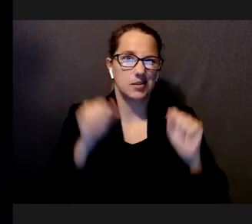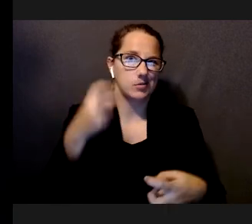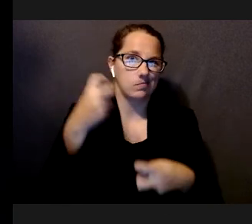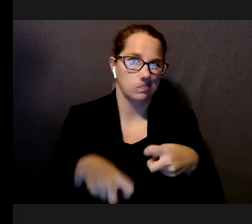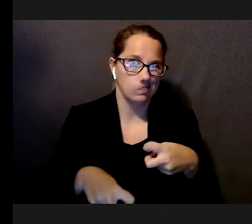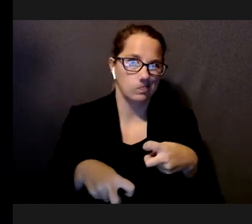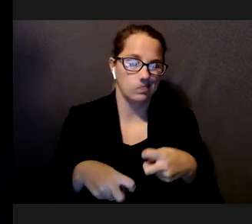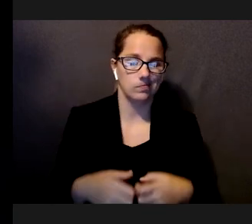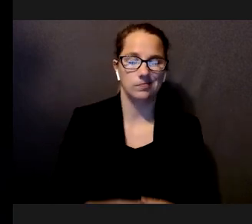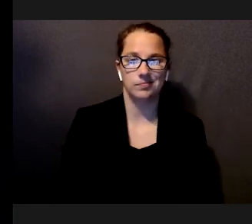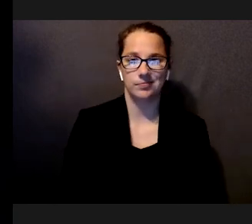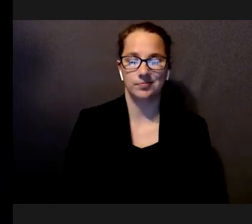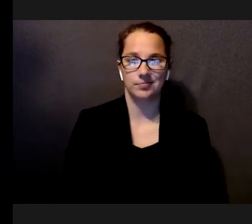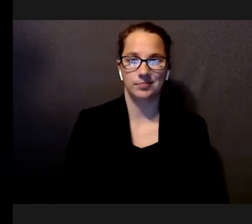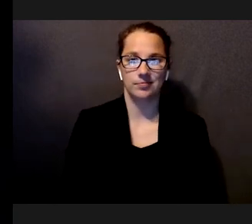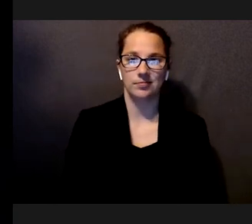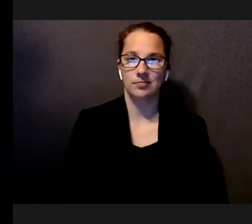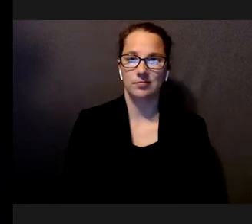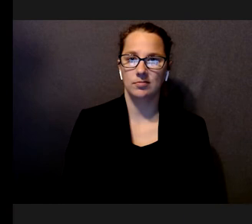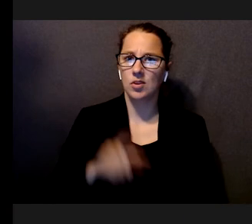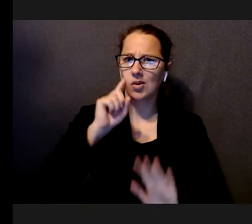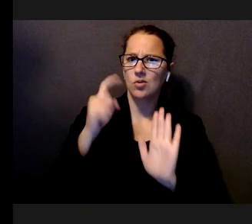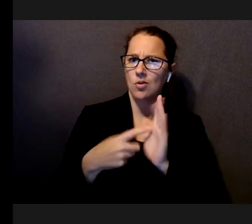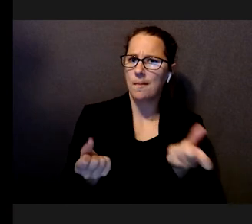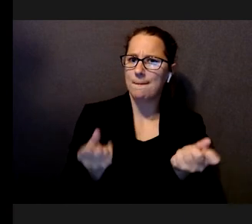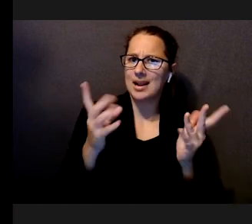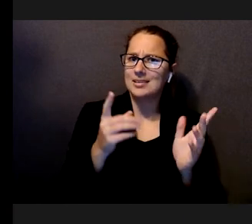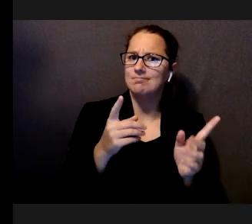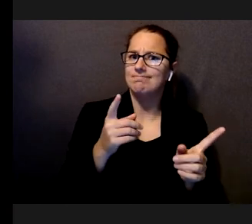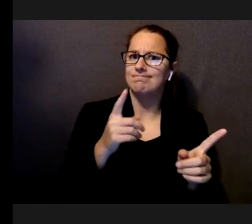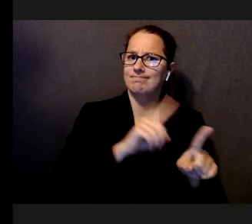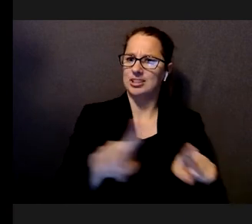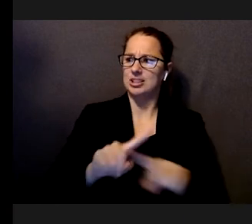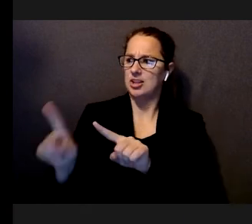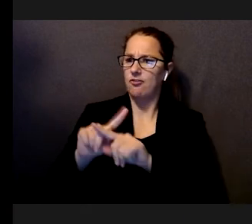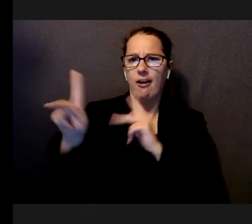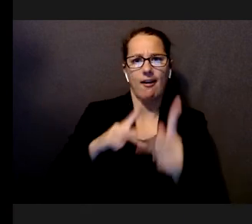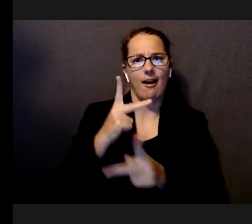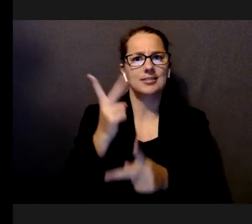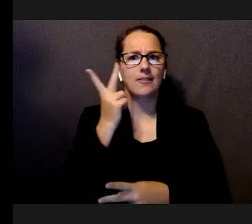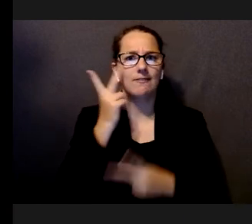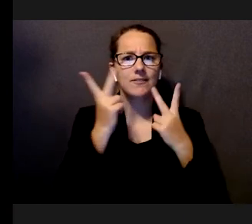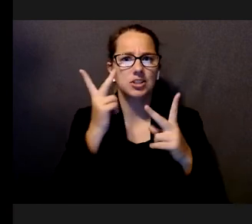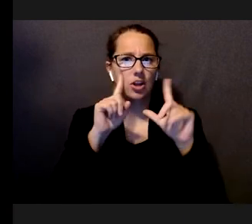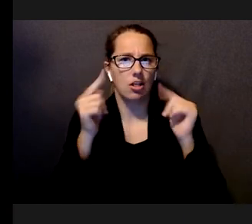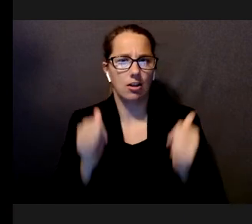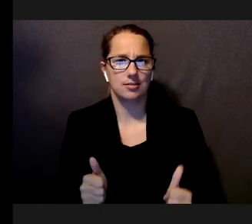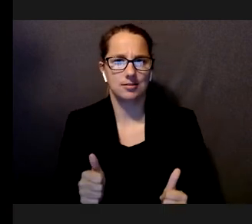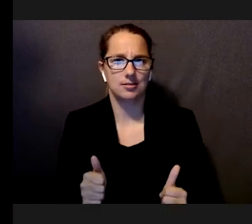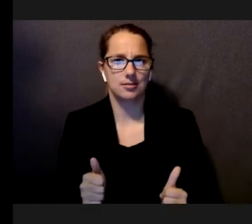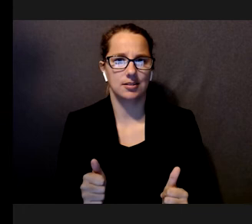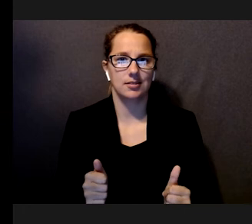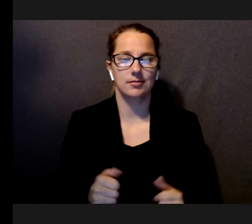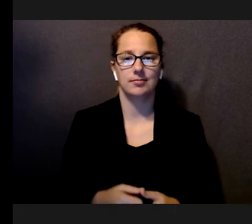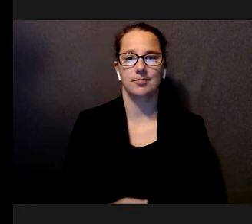more difficult to see faces. So, you can see that there are many different ways in which people's vision can be affected. And there are also